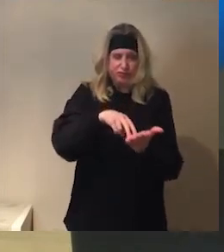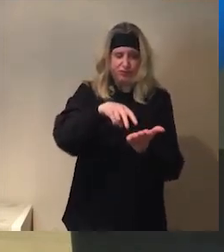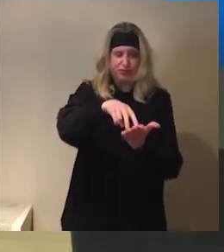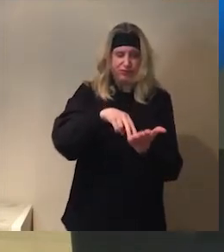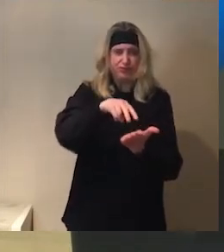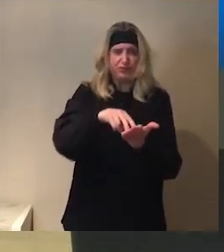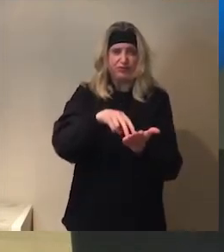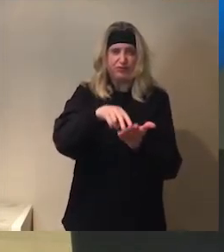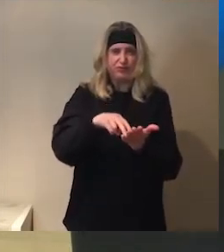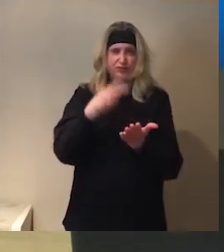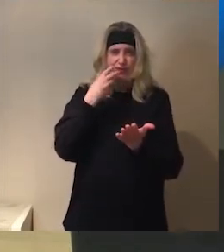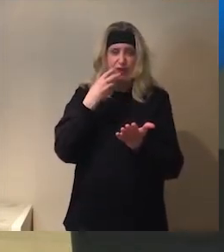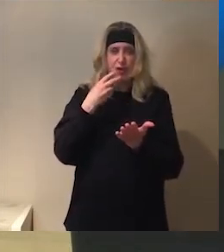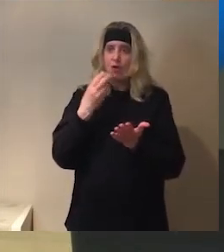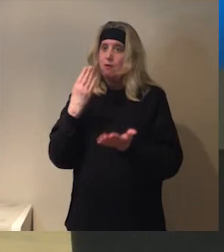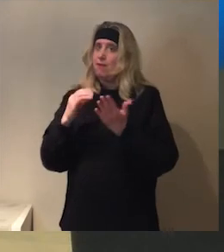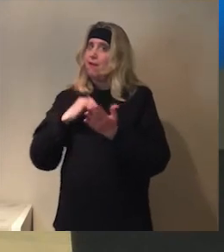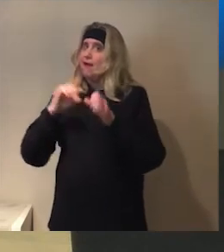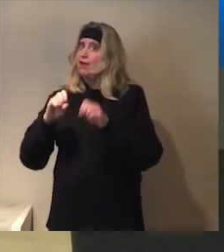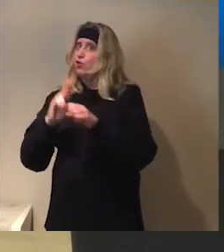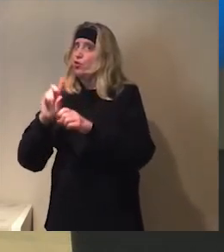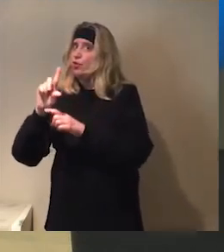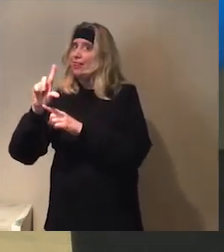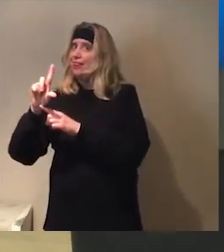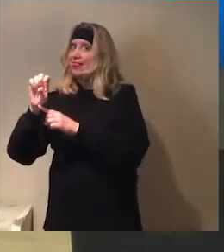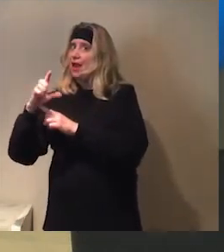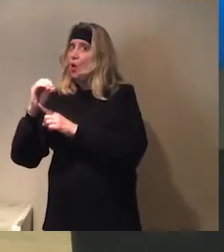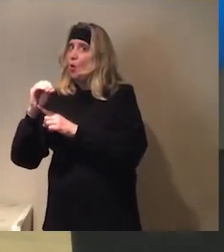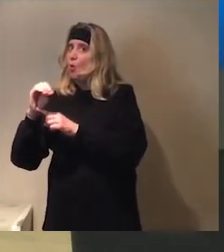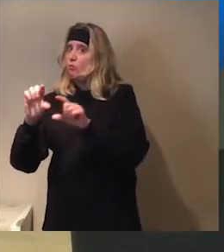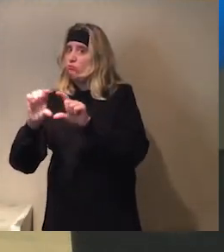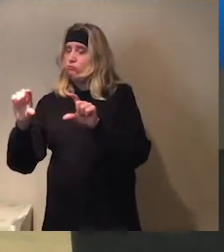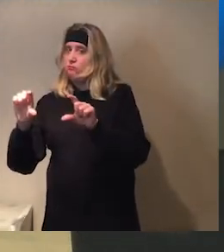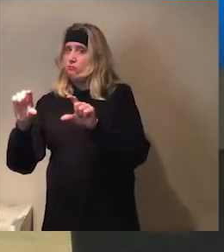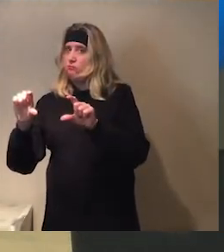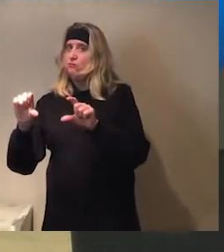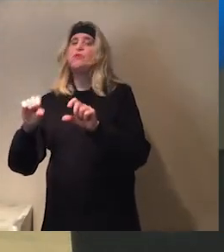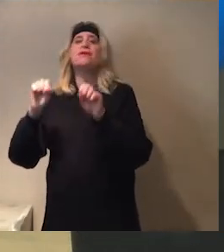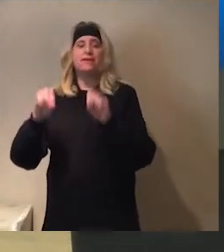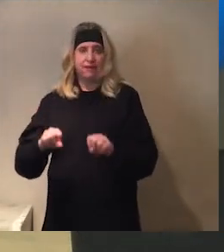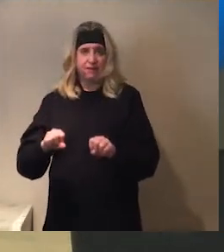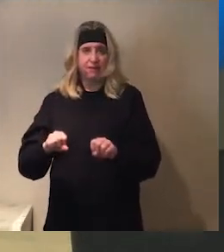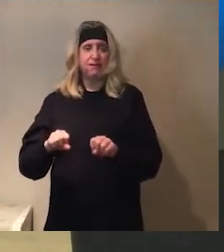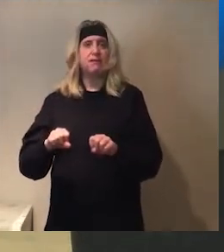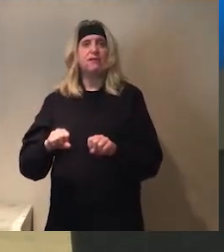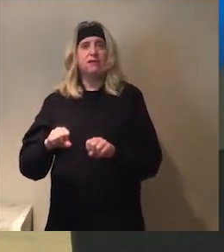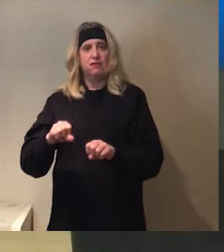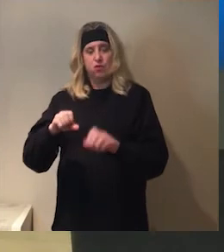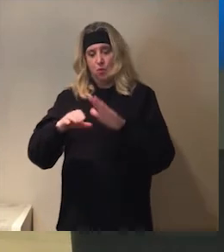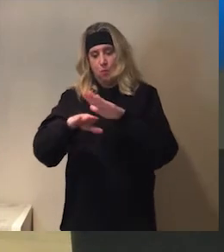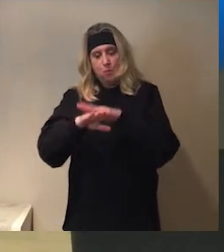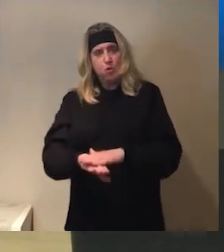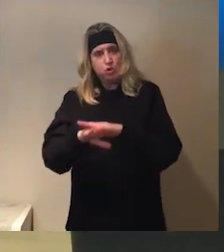Oh, maybe John, maybe I can use Lego. Oh, you can use Lego. You can use anything